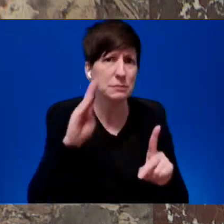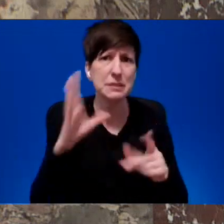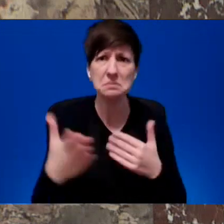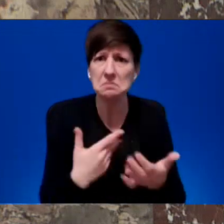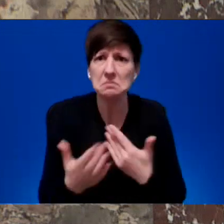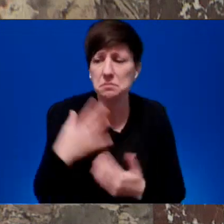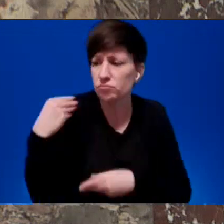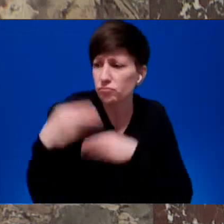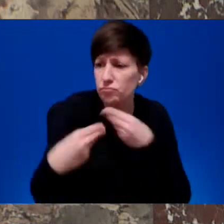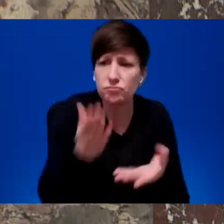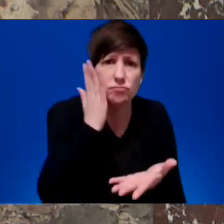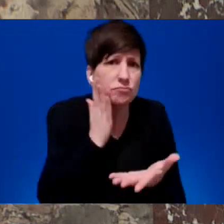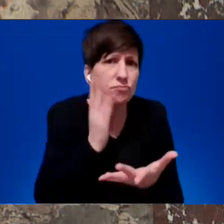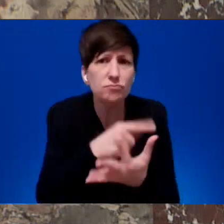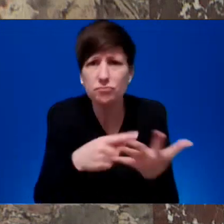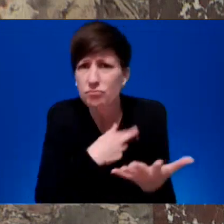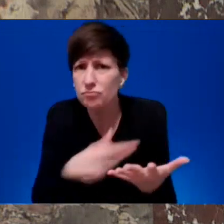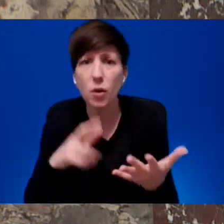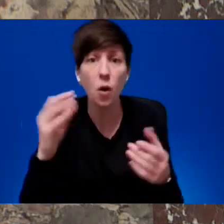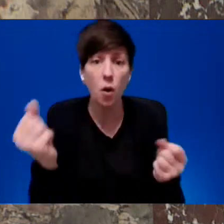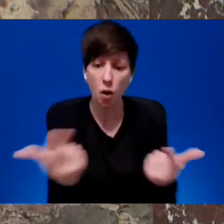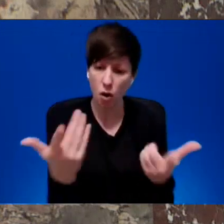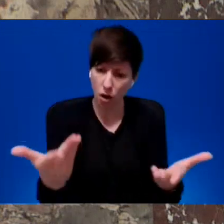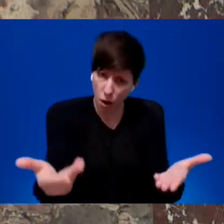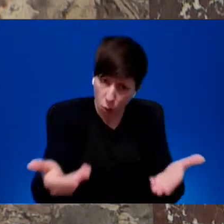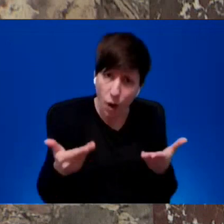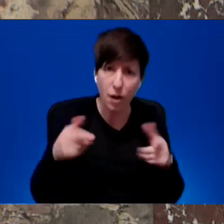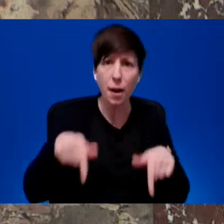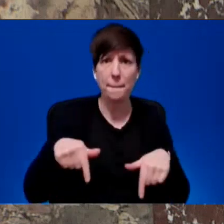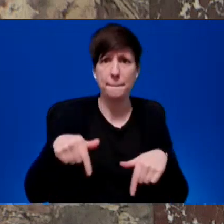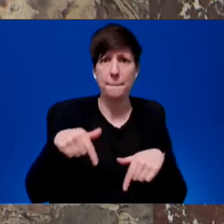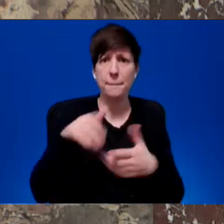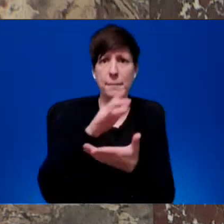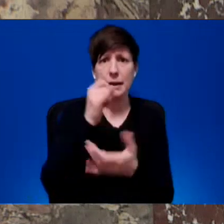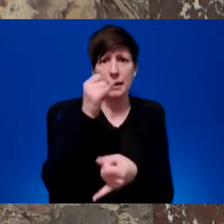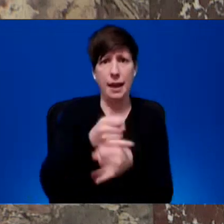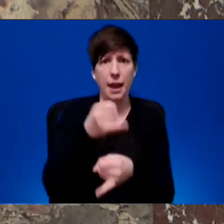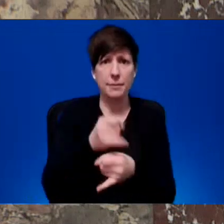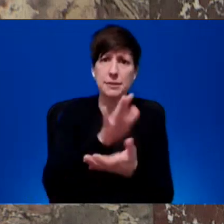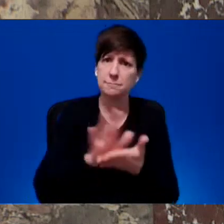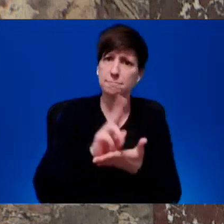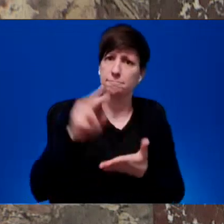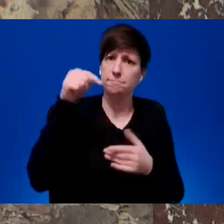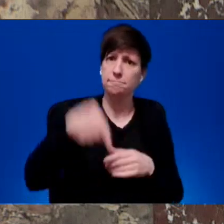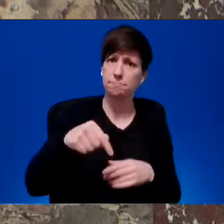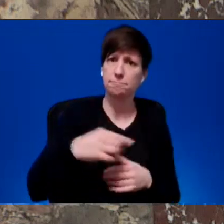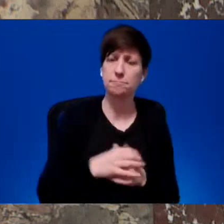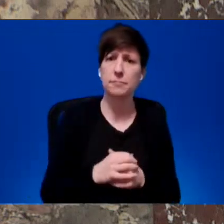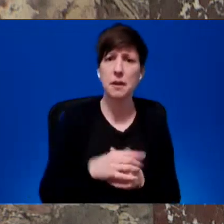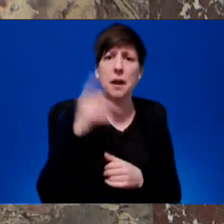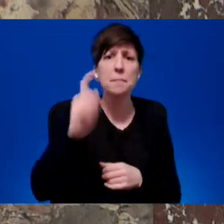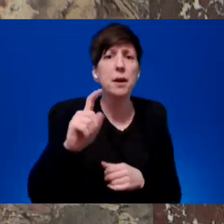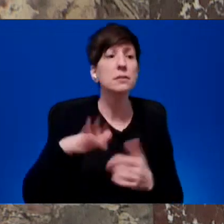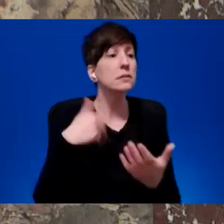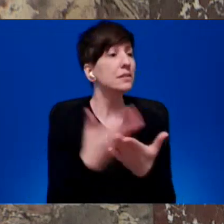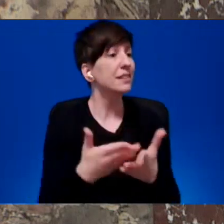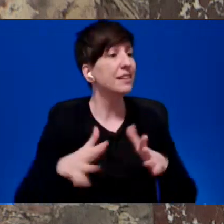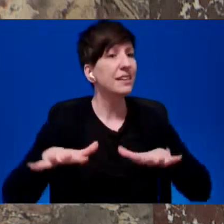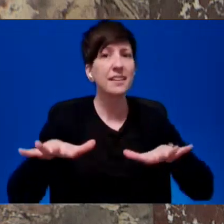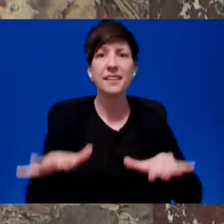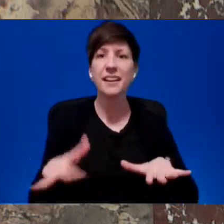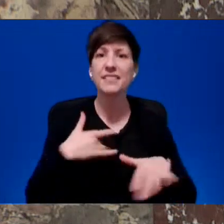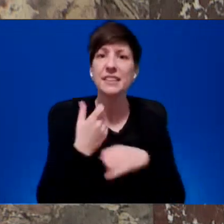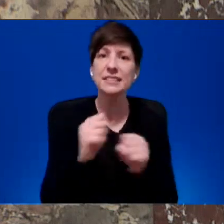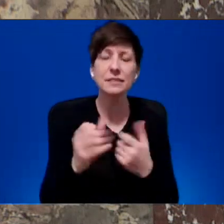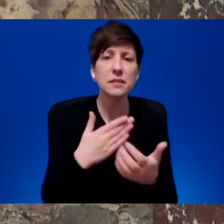welcome at post-secondary institutions in British Columbia, that everybody needs to feel safe on campus, whether it's a college, whether it's a